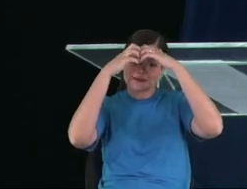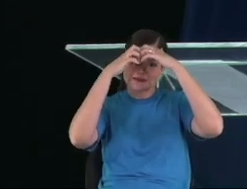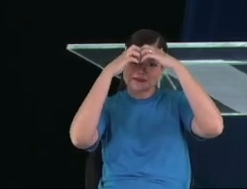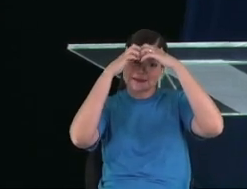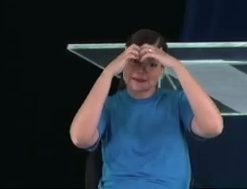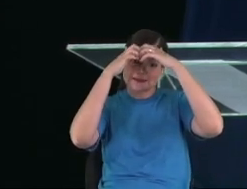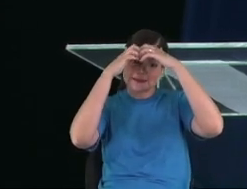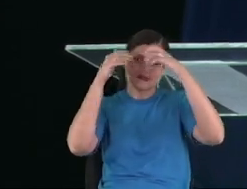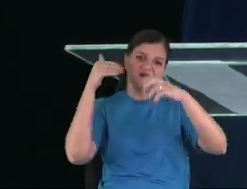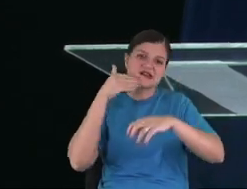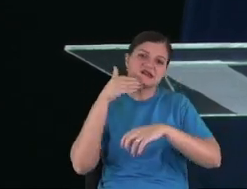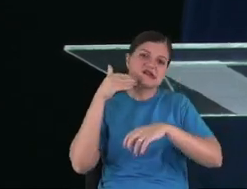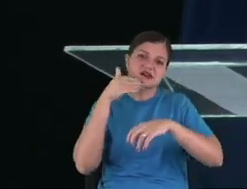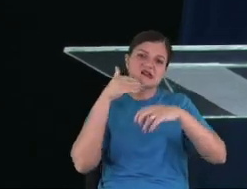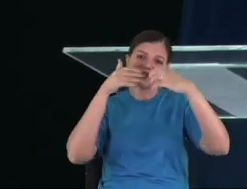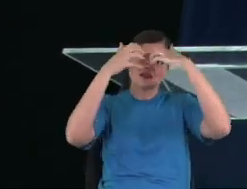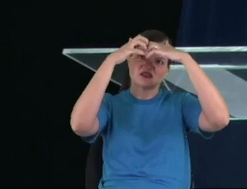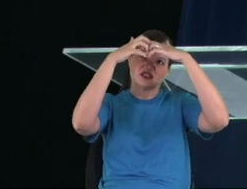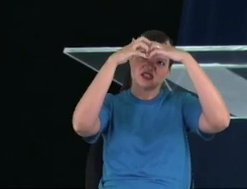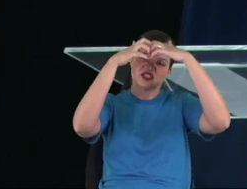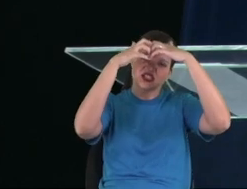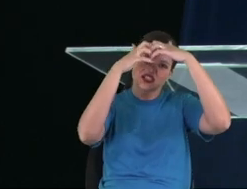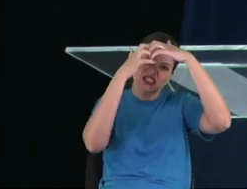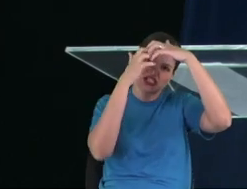deforms some connections of neurons.